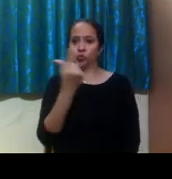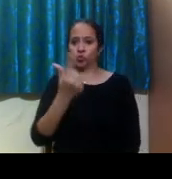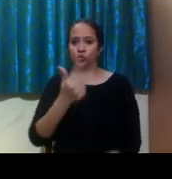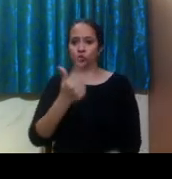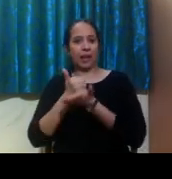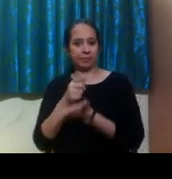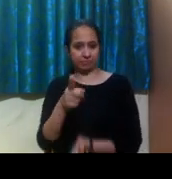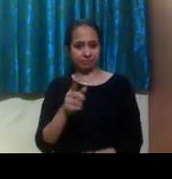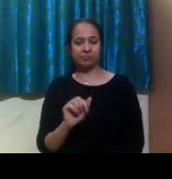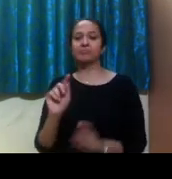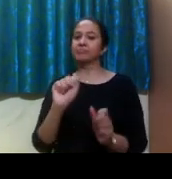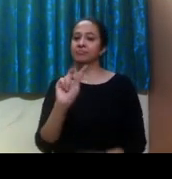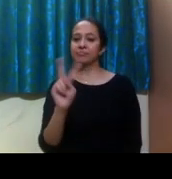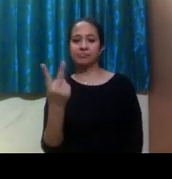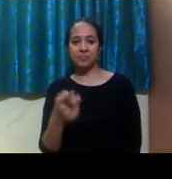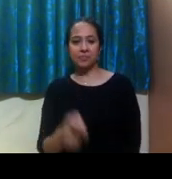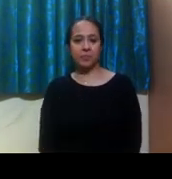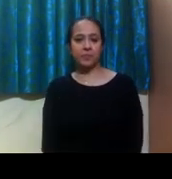Next slide, please.